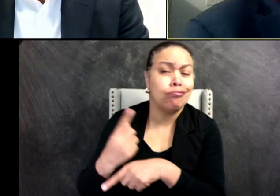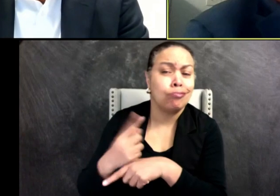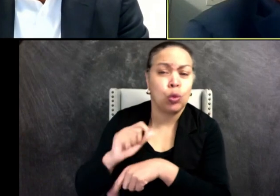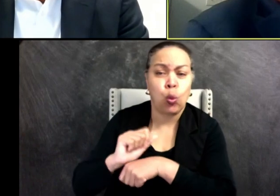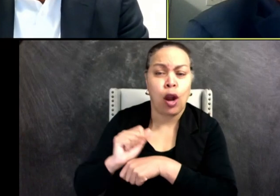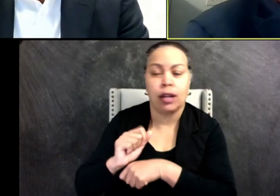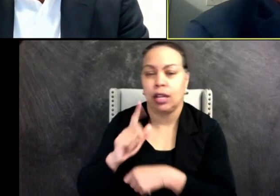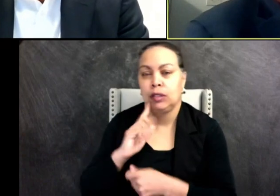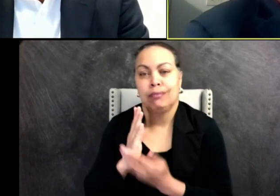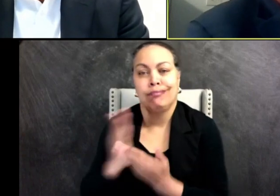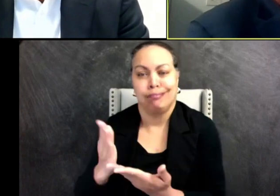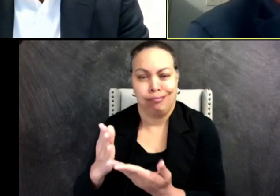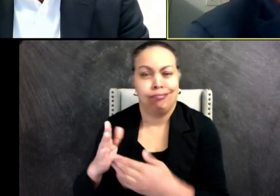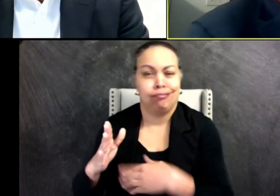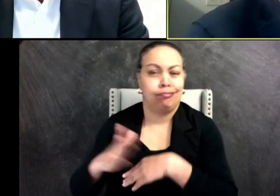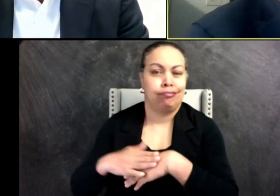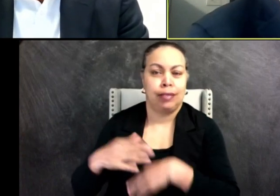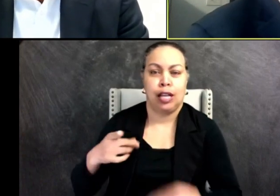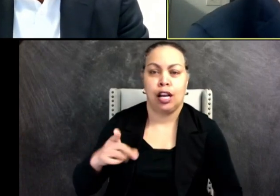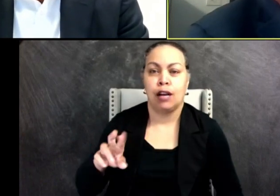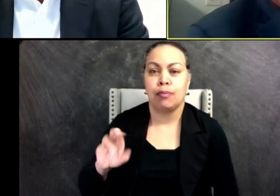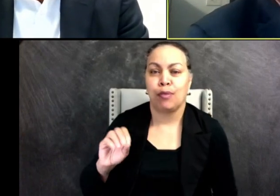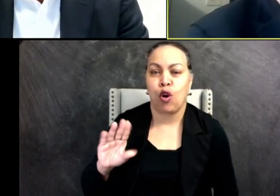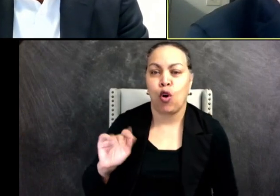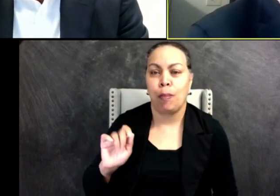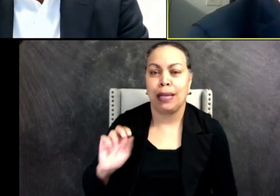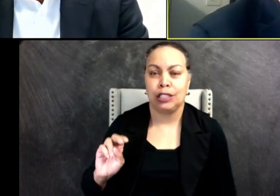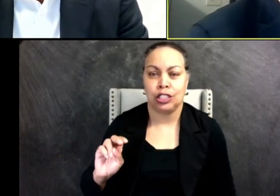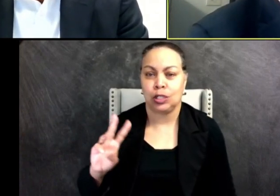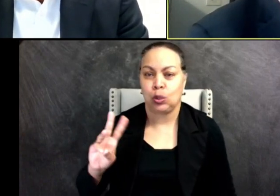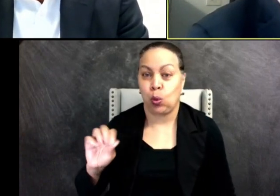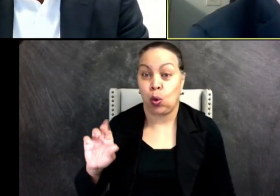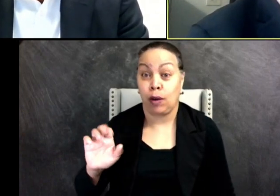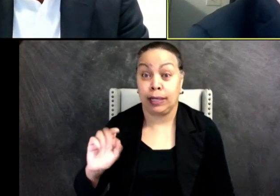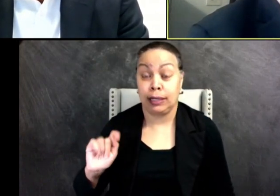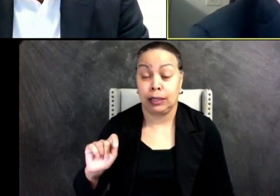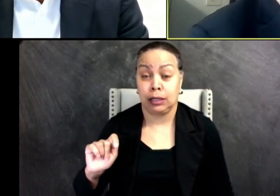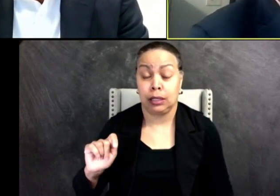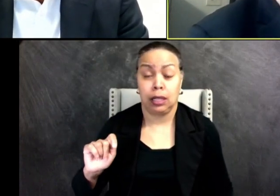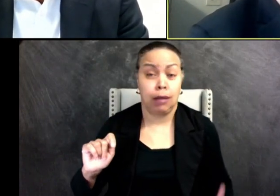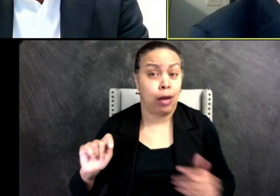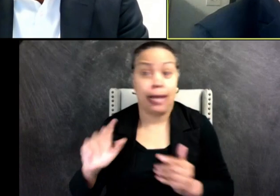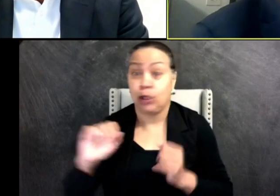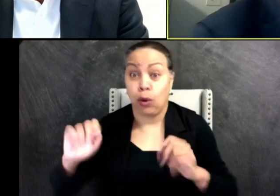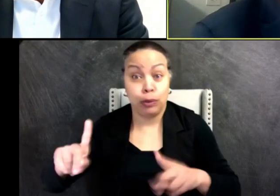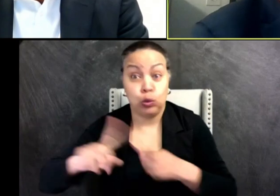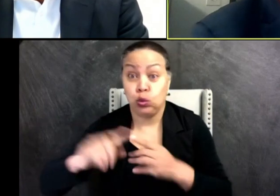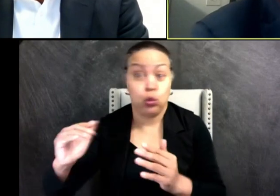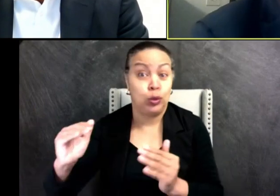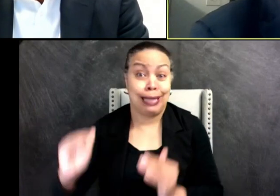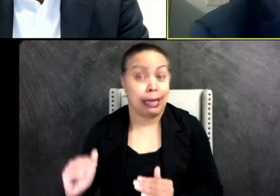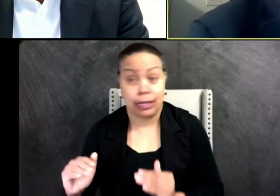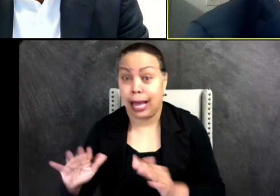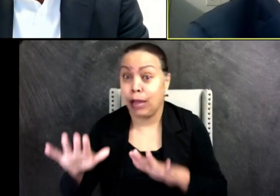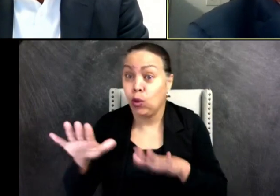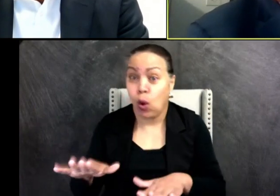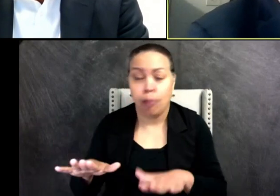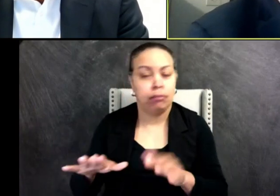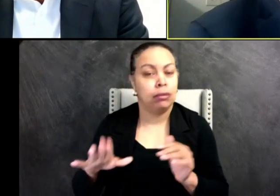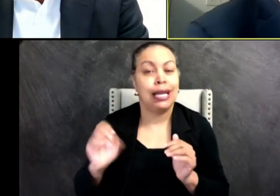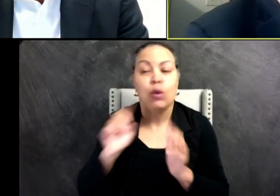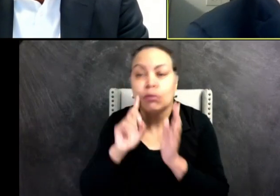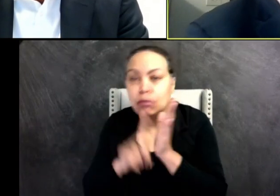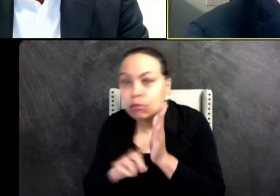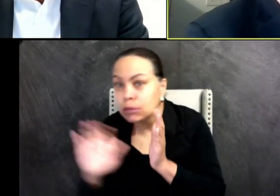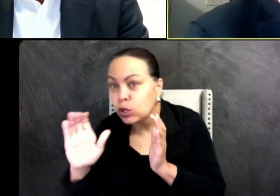probation warrant. He didn't have a chance to react. He didn't have a chance to deescalate. He was, he was murdered, checking the attic, looking